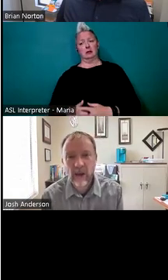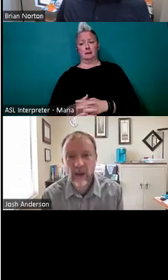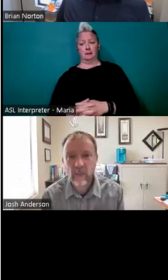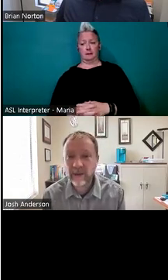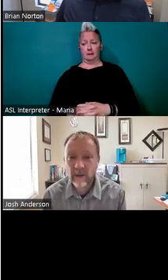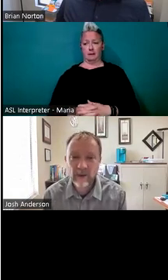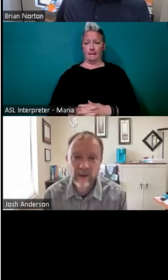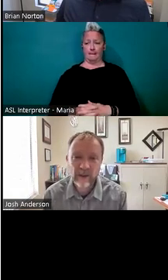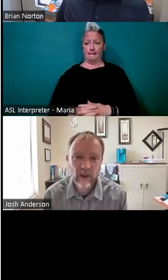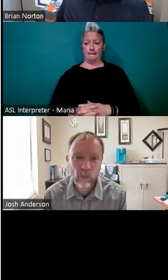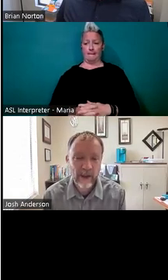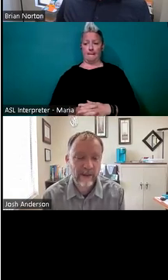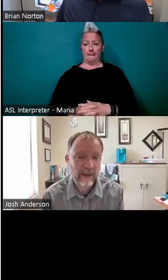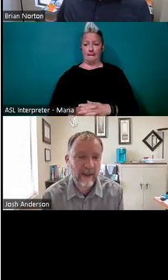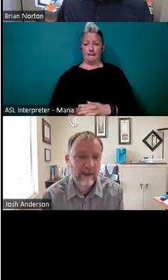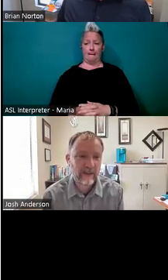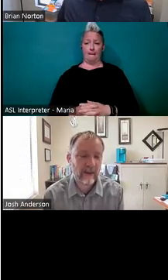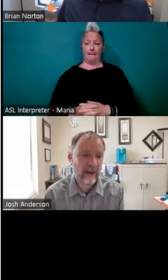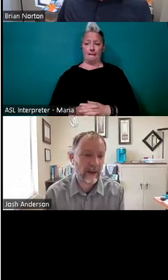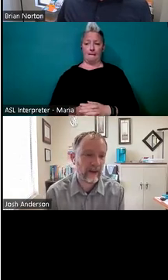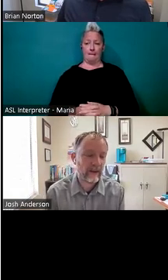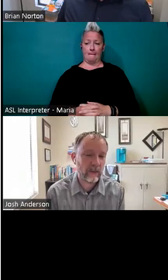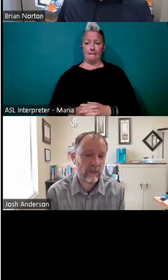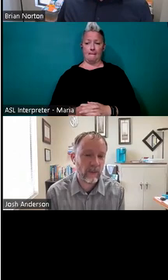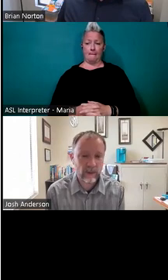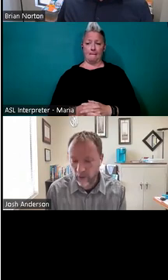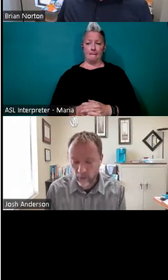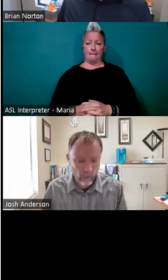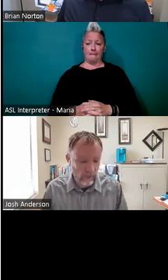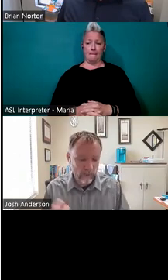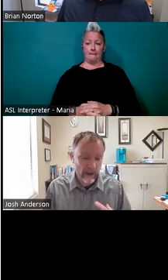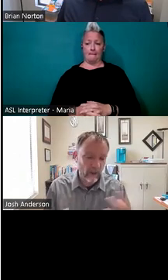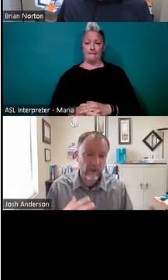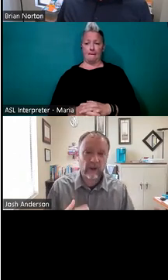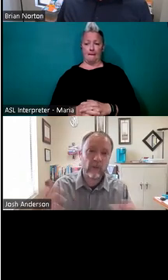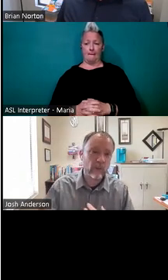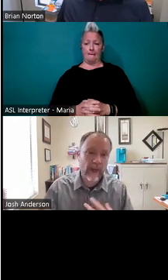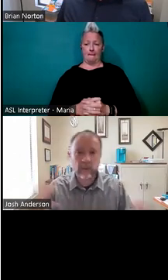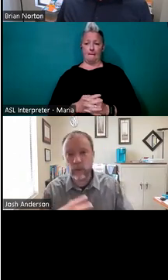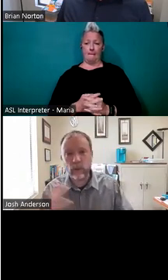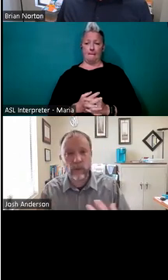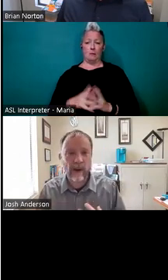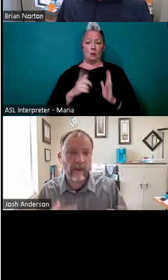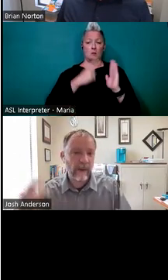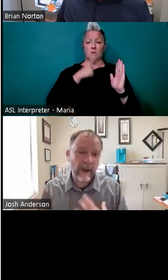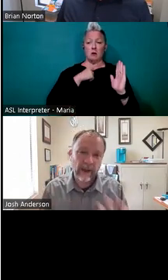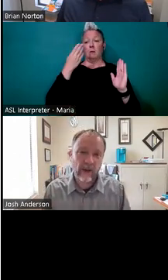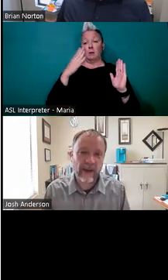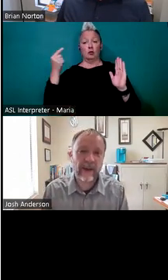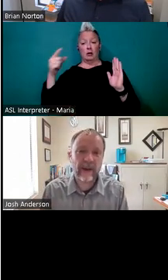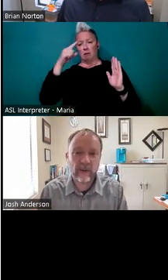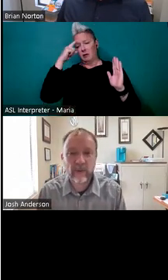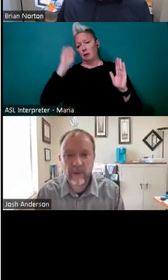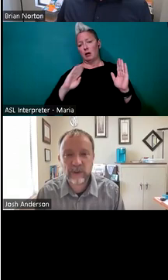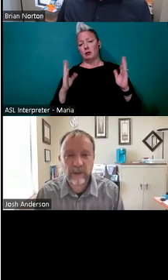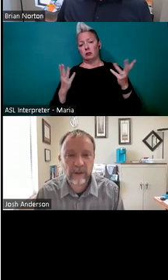uh, but definitely a way to get, uh, you know, what's red, what's green, what's black, blue, brown, and get all